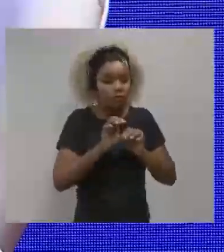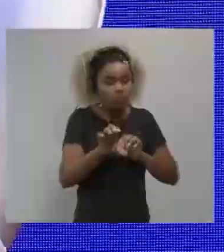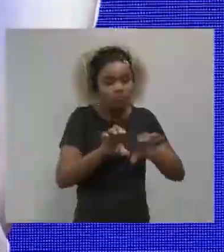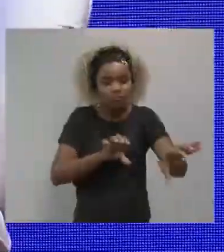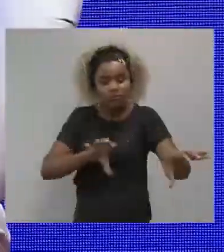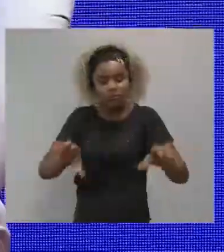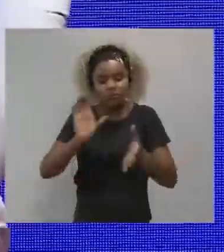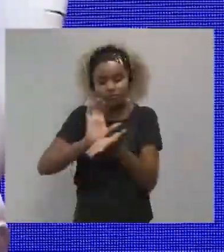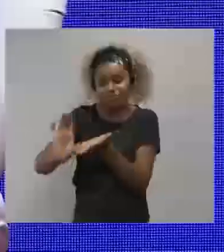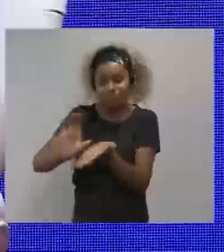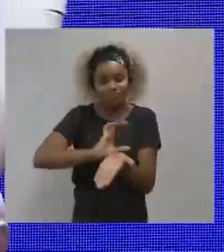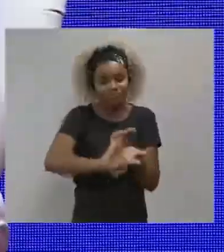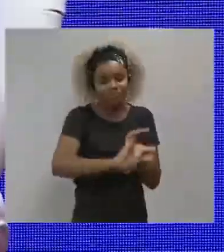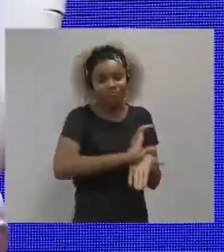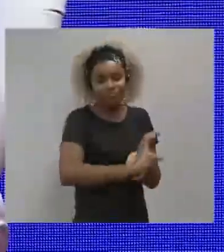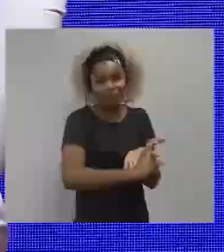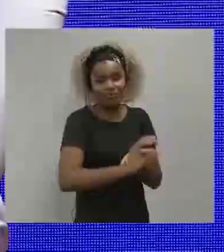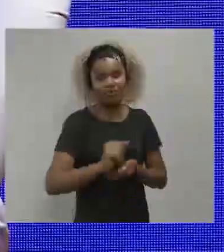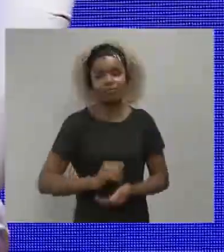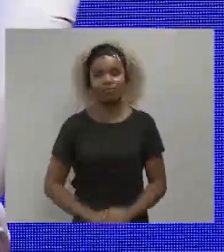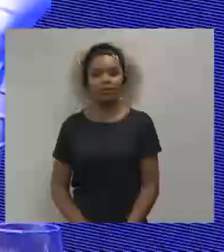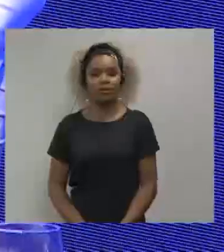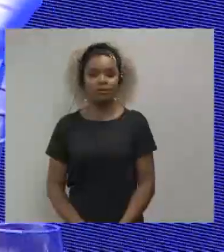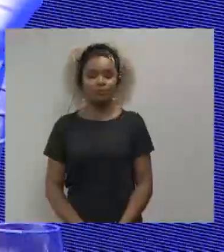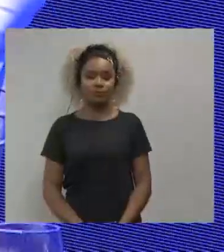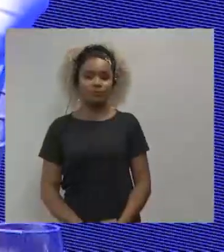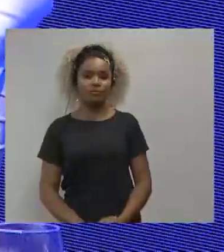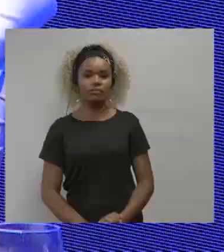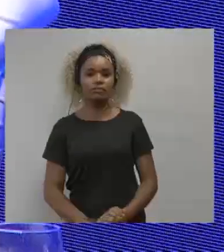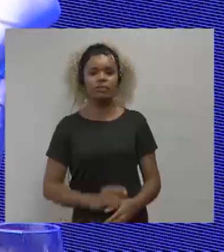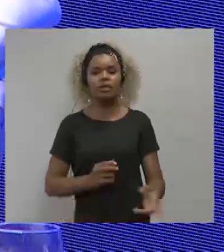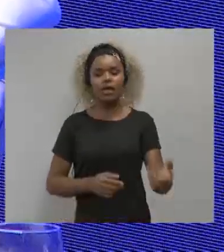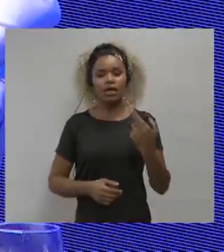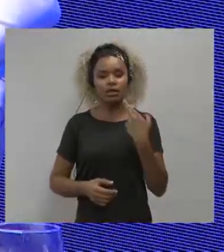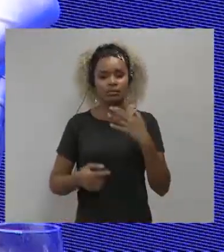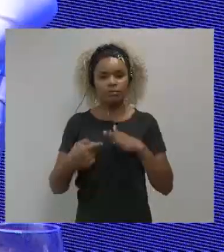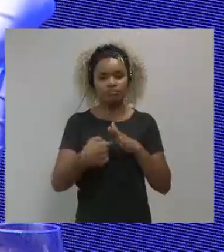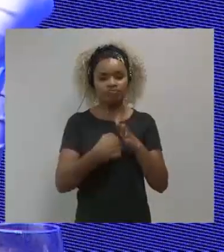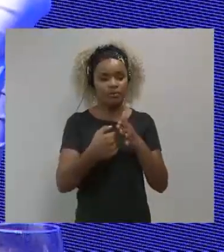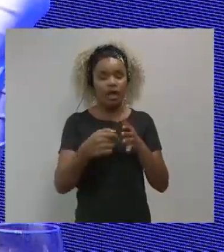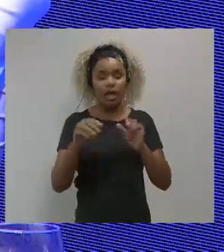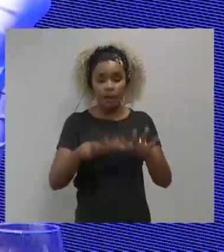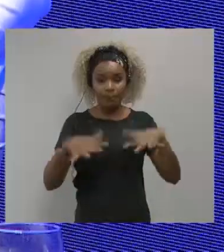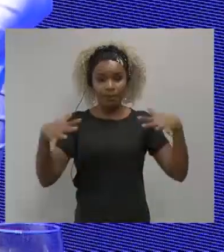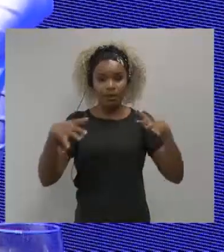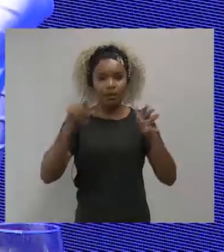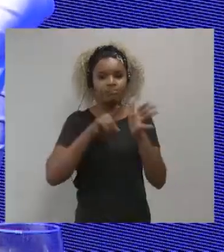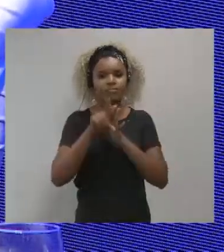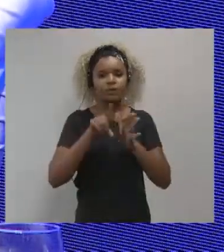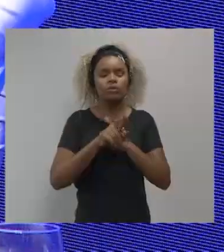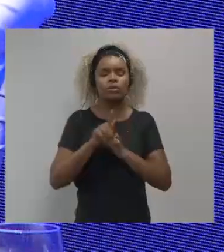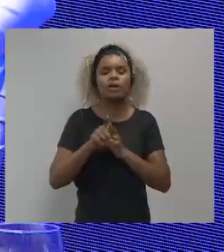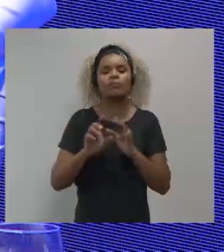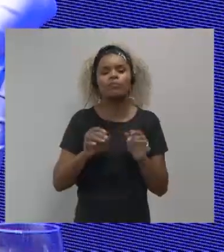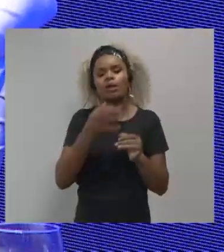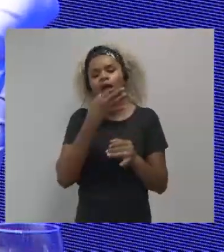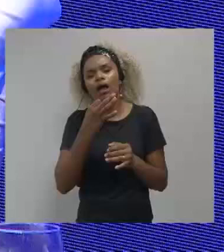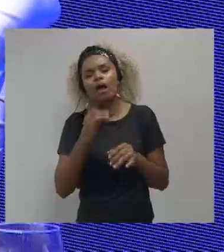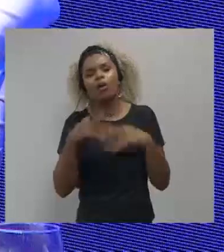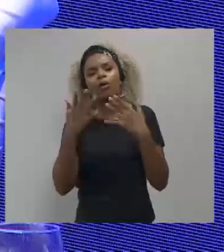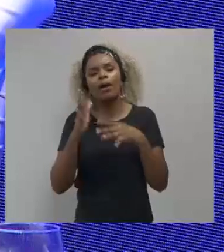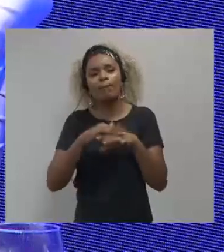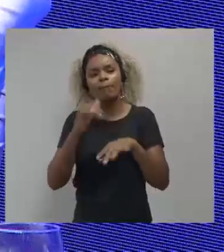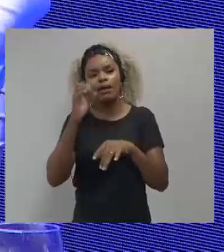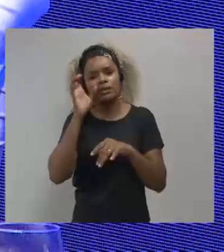orientate me in the reallocation of resources. Well, we got here a question from the audience. In your opinion, is it more